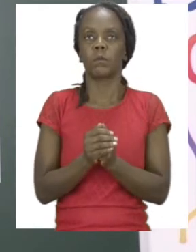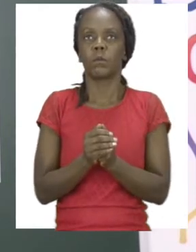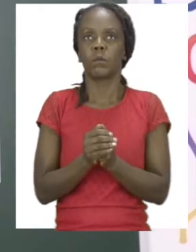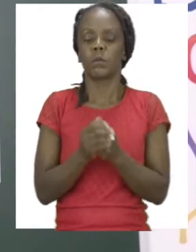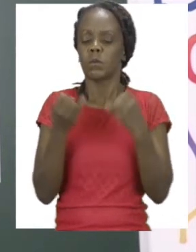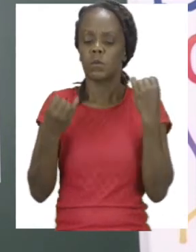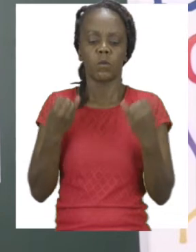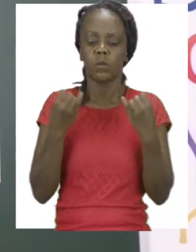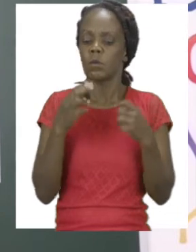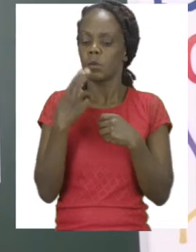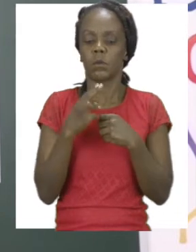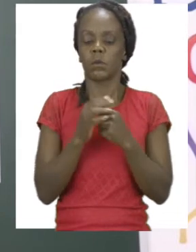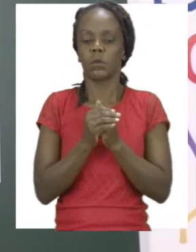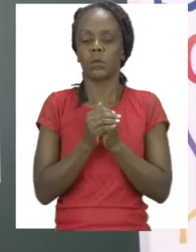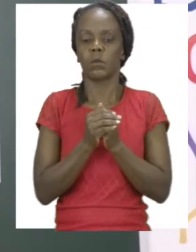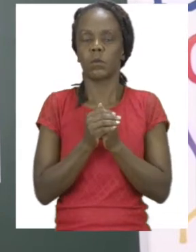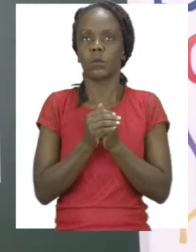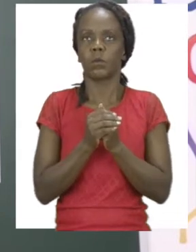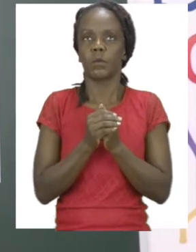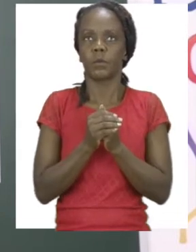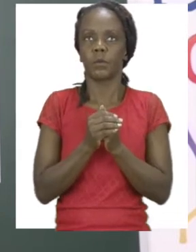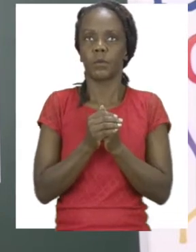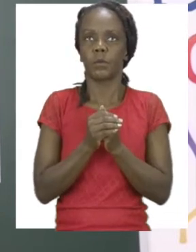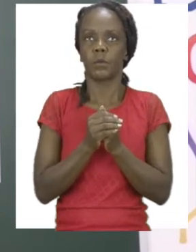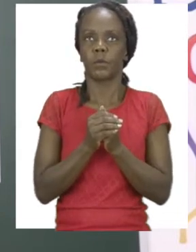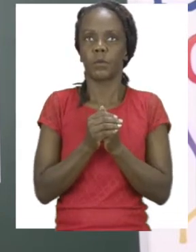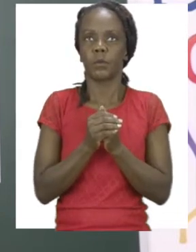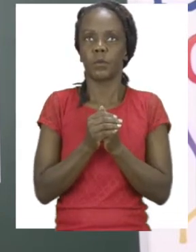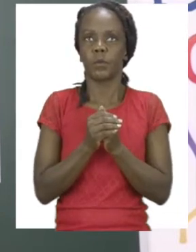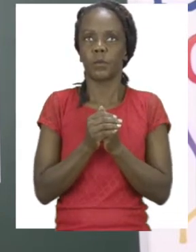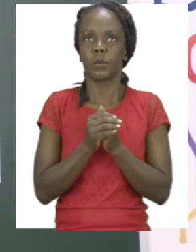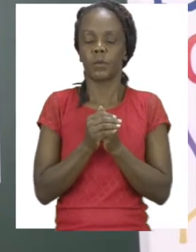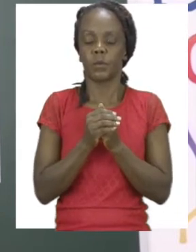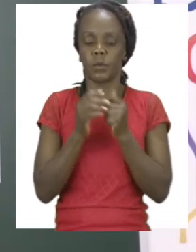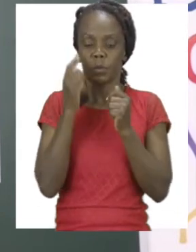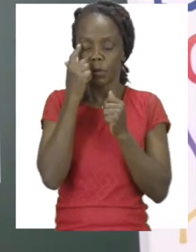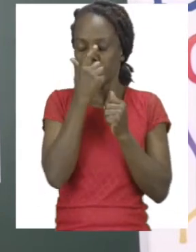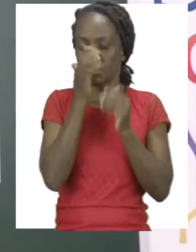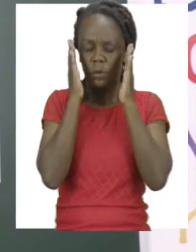There we go. That is a serious face. Your eyes are focused on something.